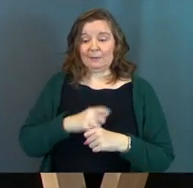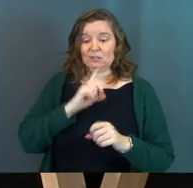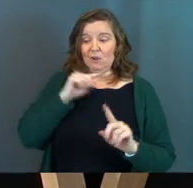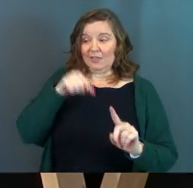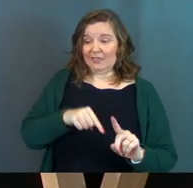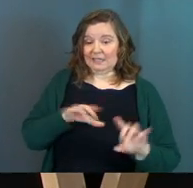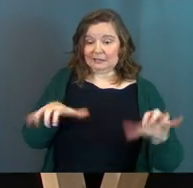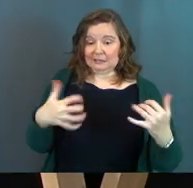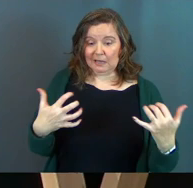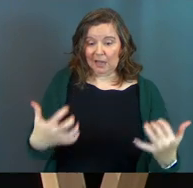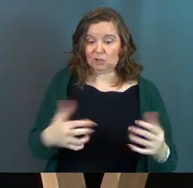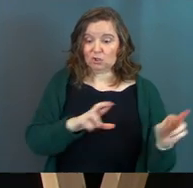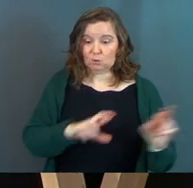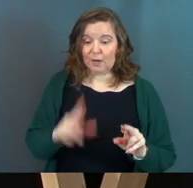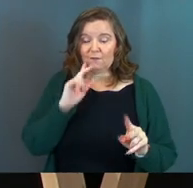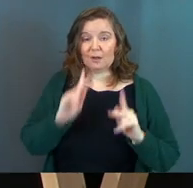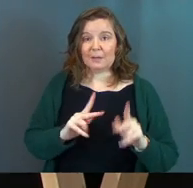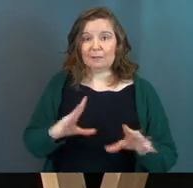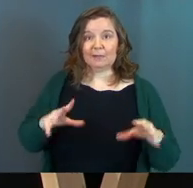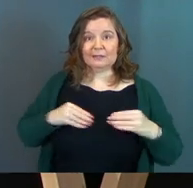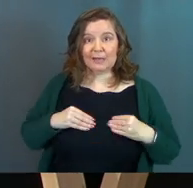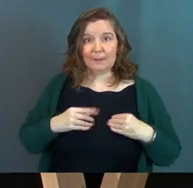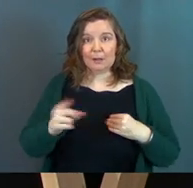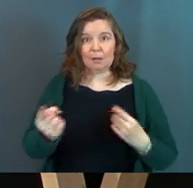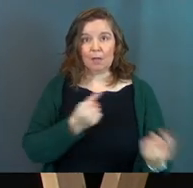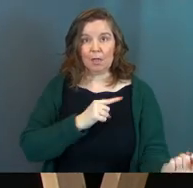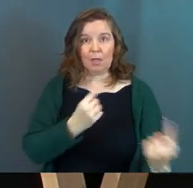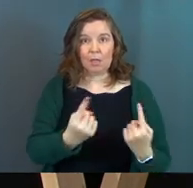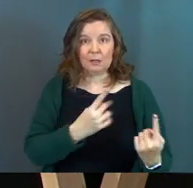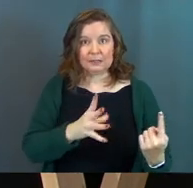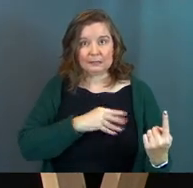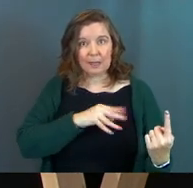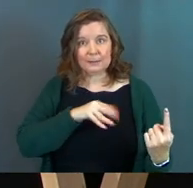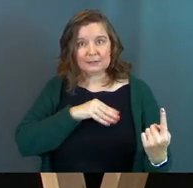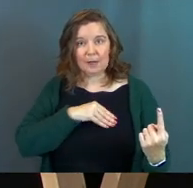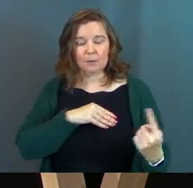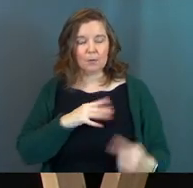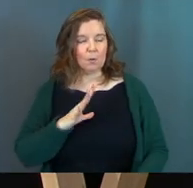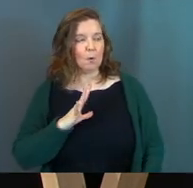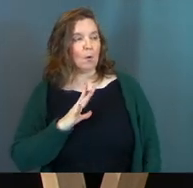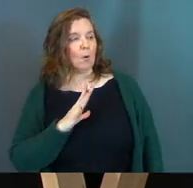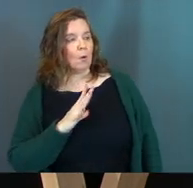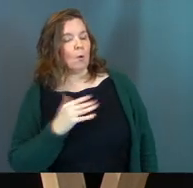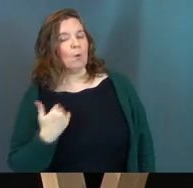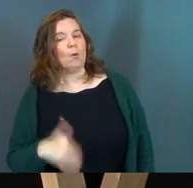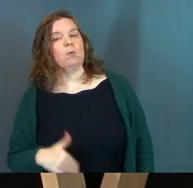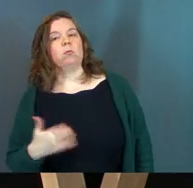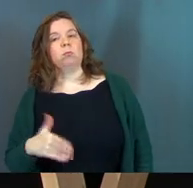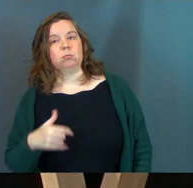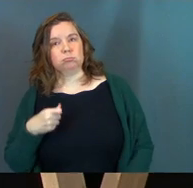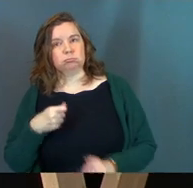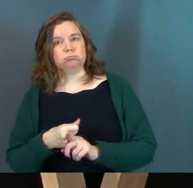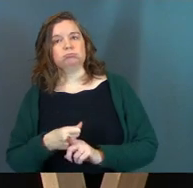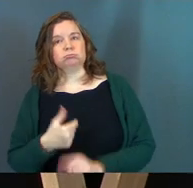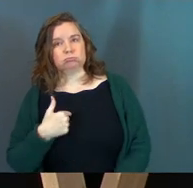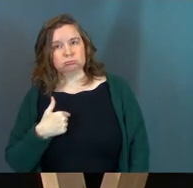to make sure this congregation is ready for the people that God is sending me. Woo! Woo! Woo!